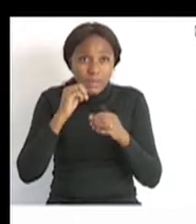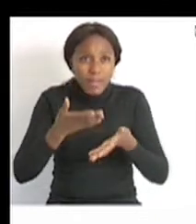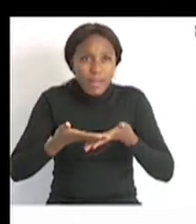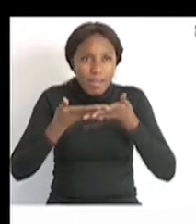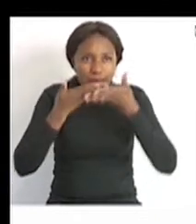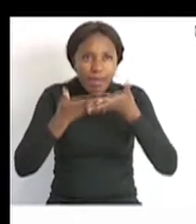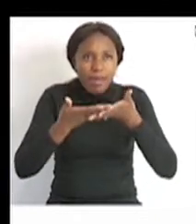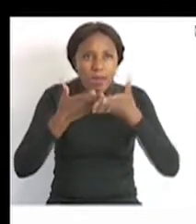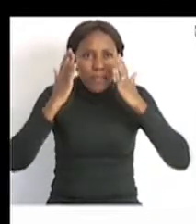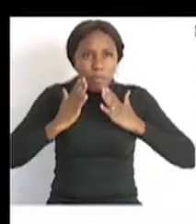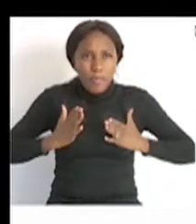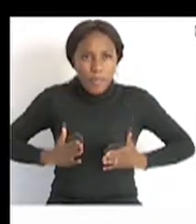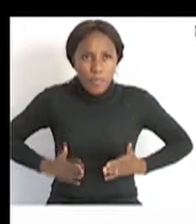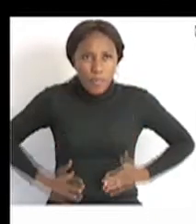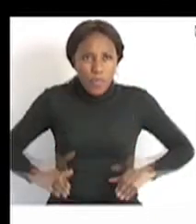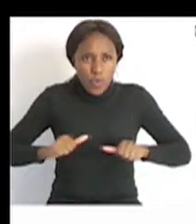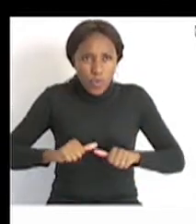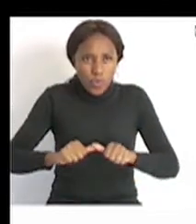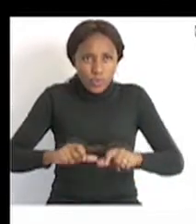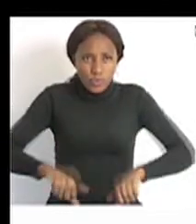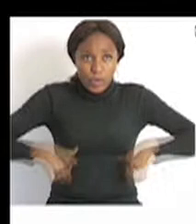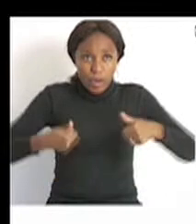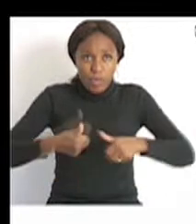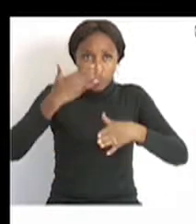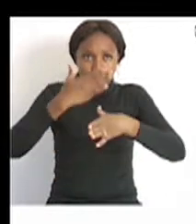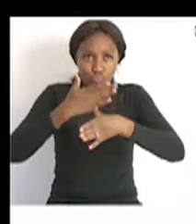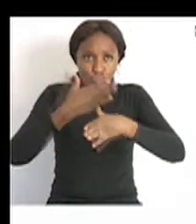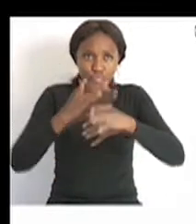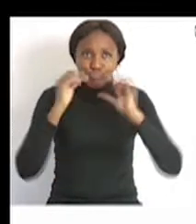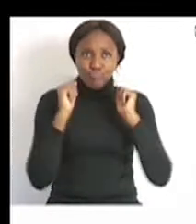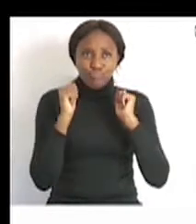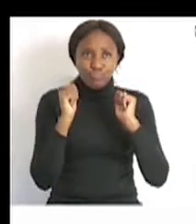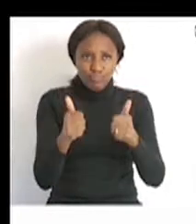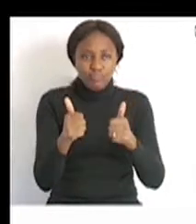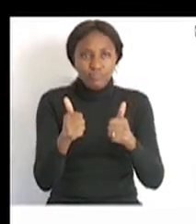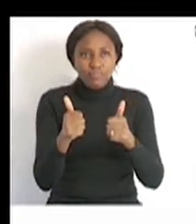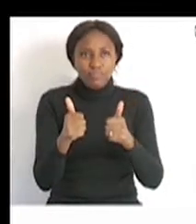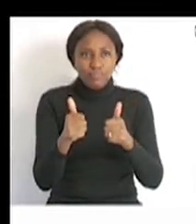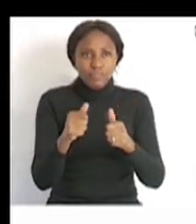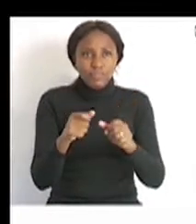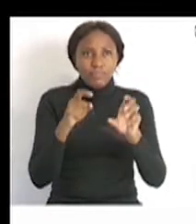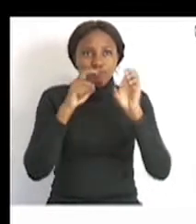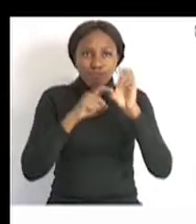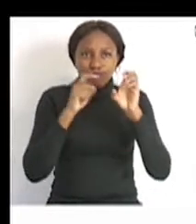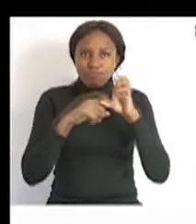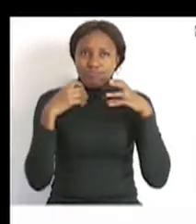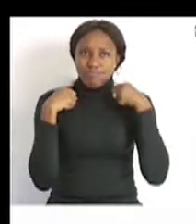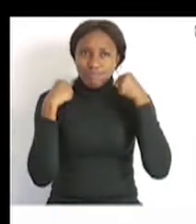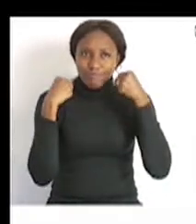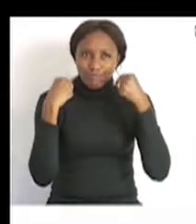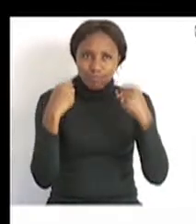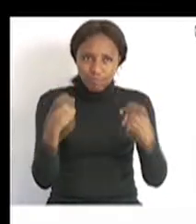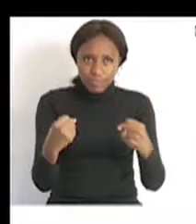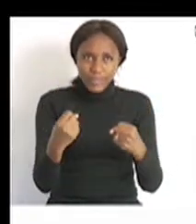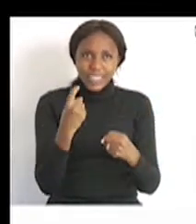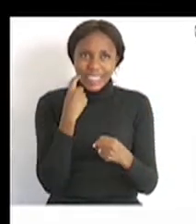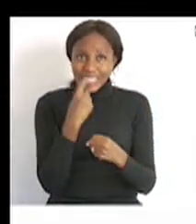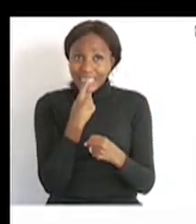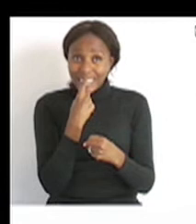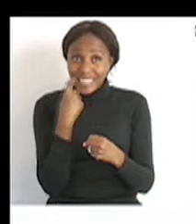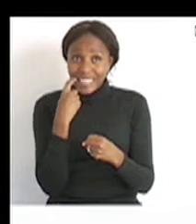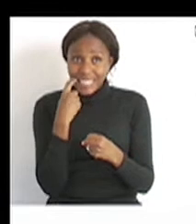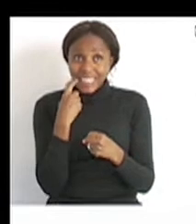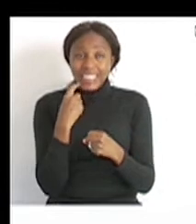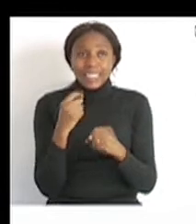healthy and everything working properly. So they also make your bones strong, and they keep your teeth and your